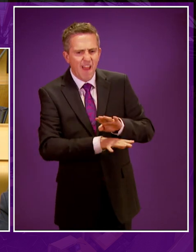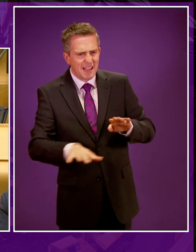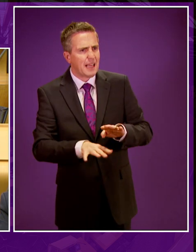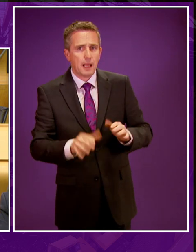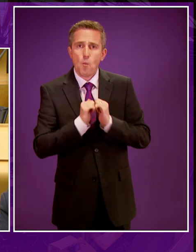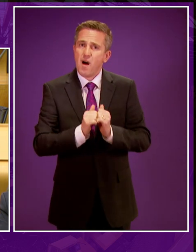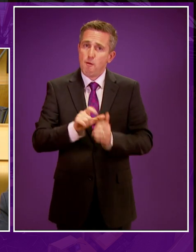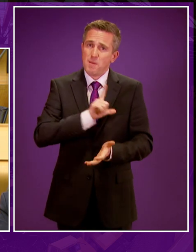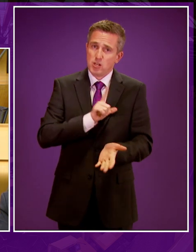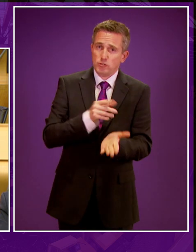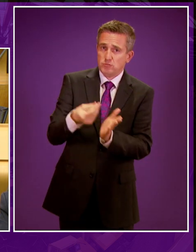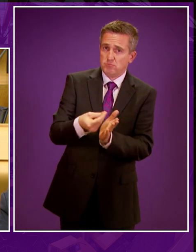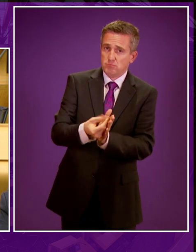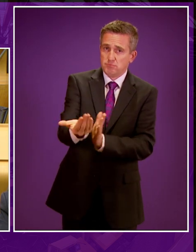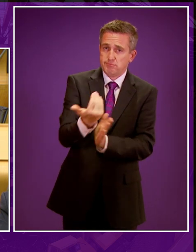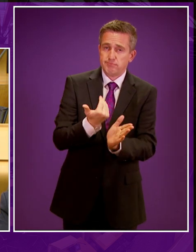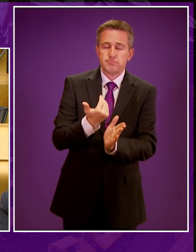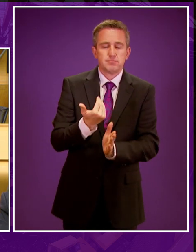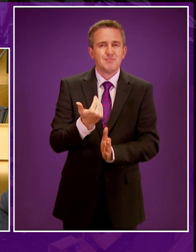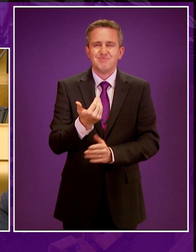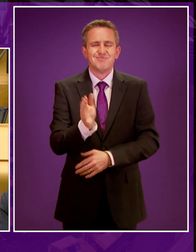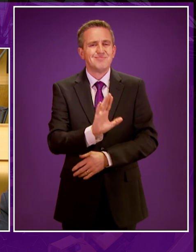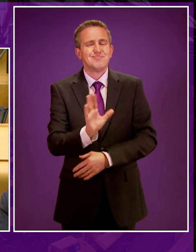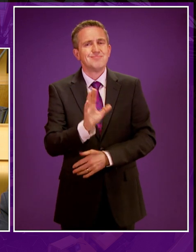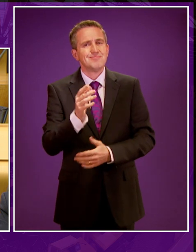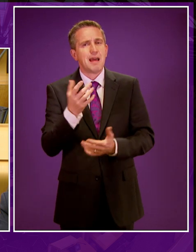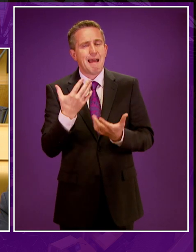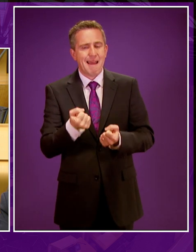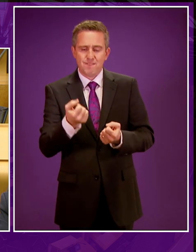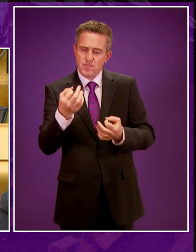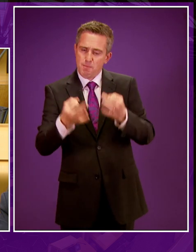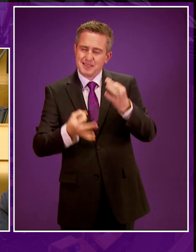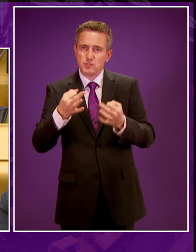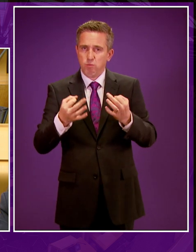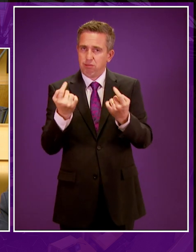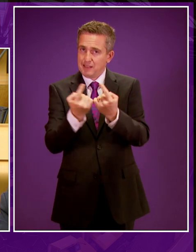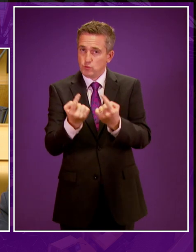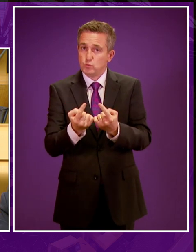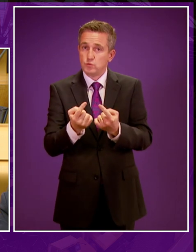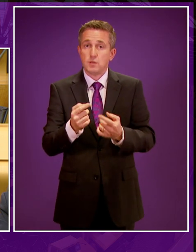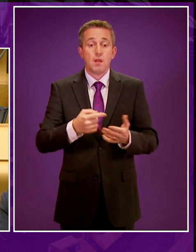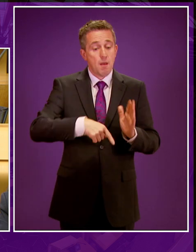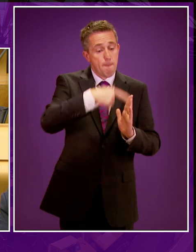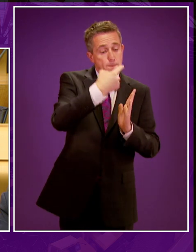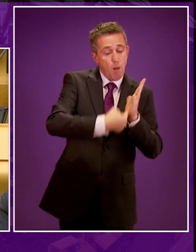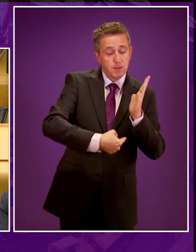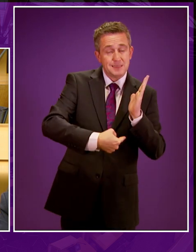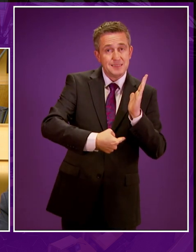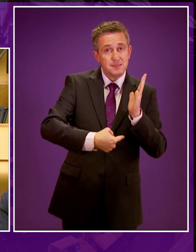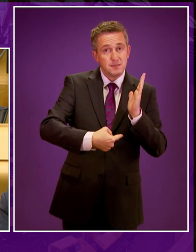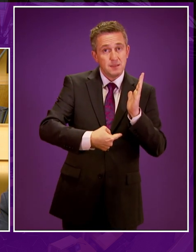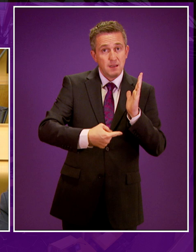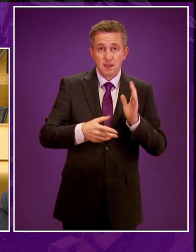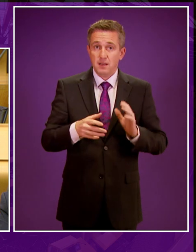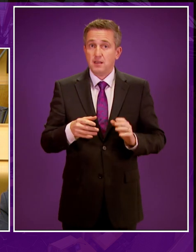economic grounds forget the crucial political philosophical point that policy should always be about more